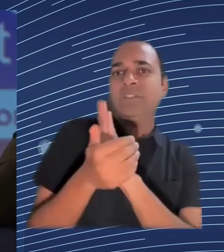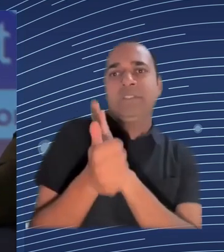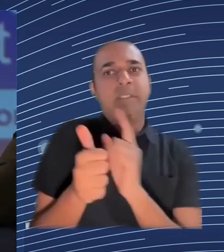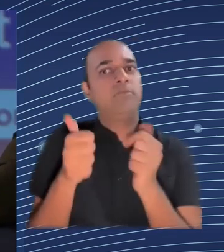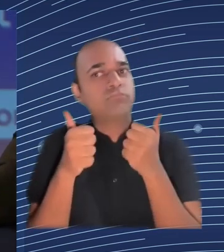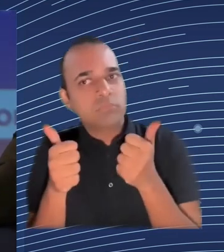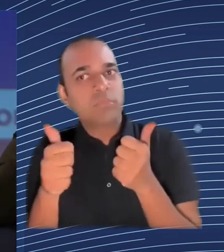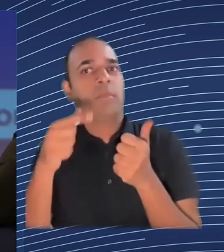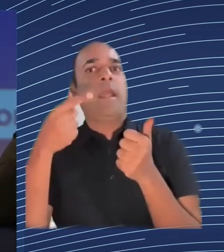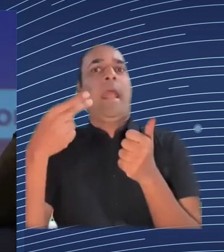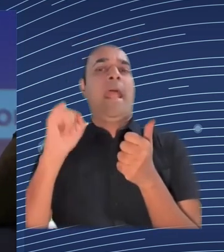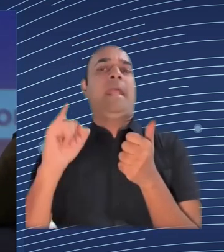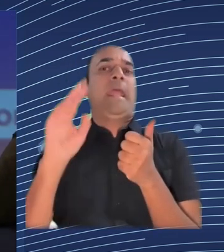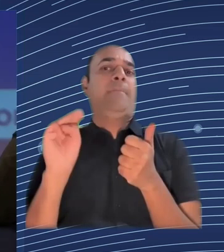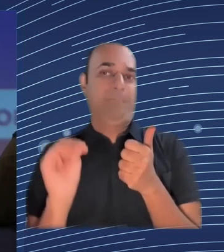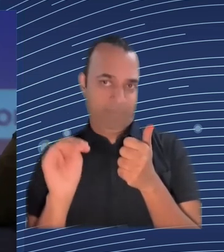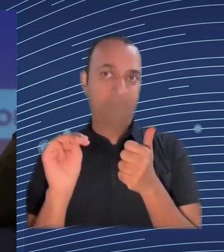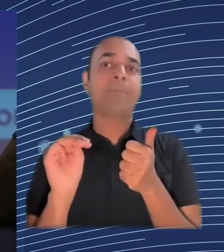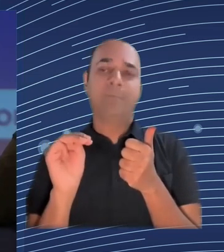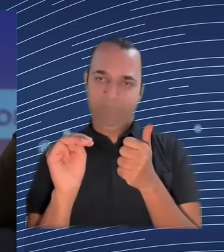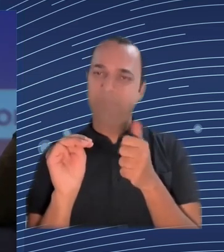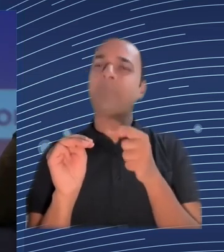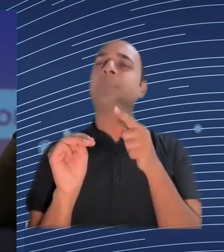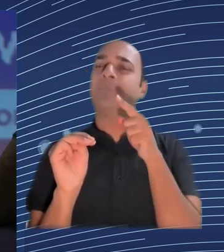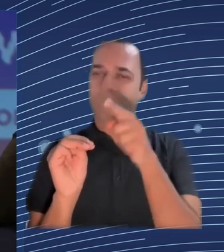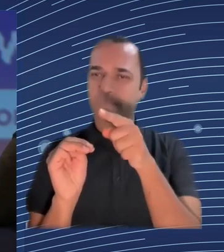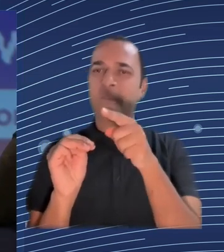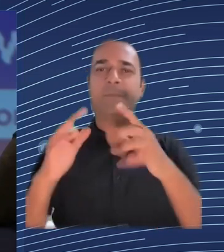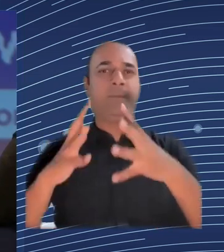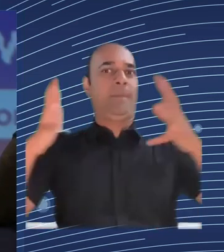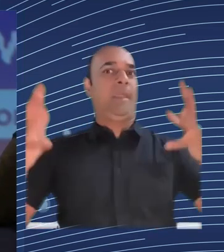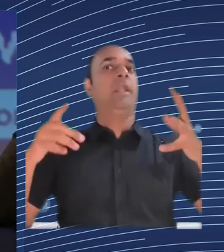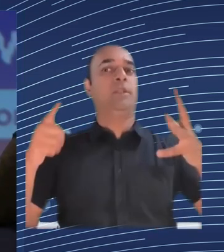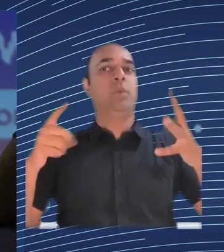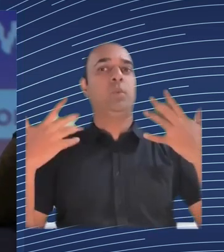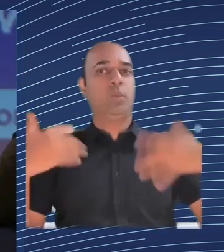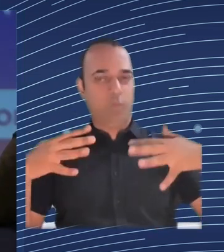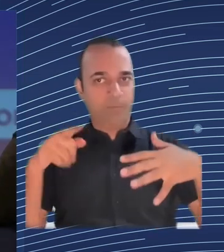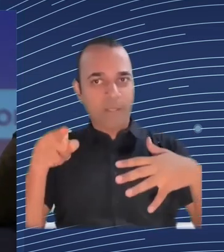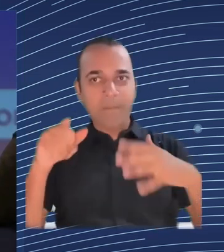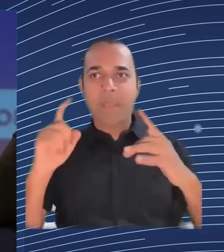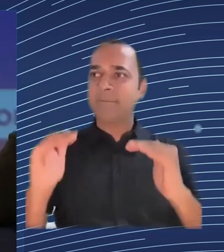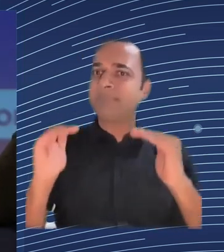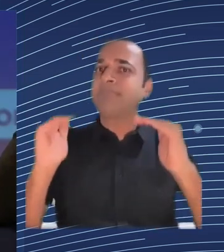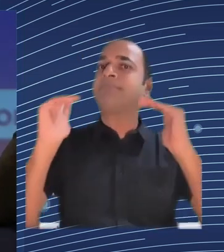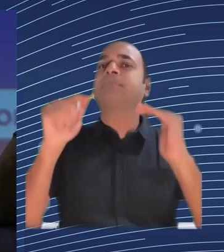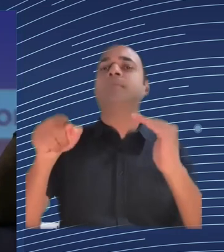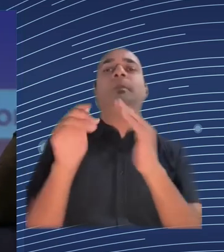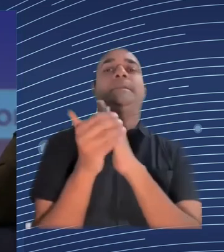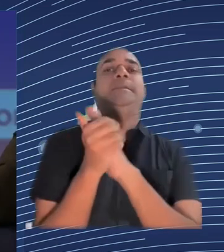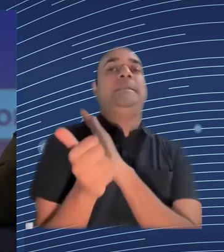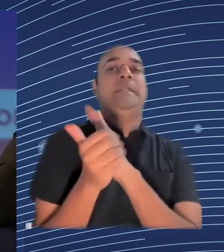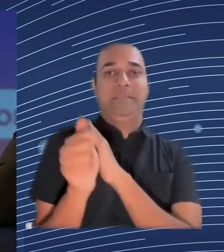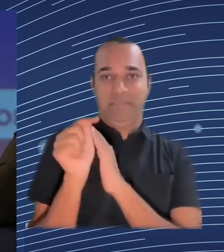technologies we know they've had the chance to be educated in it and it's 100% transparent so for me yes the